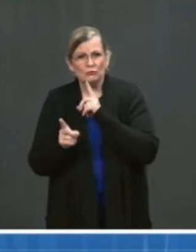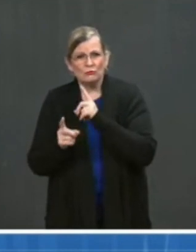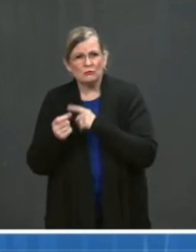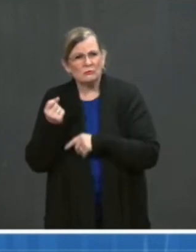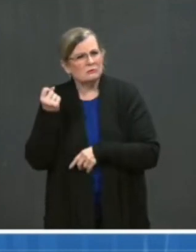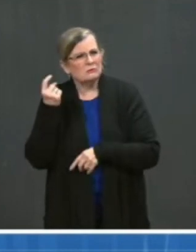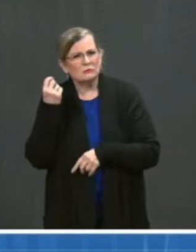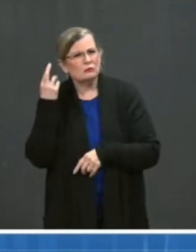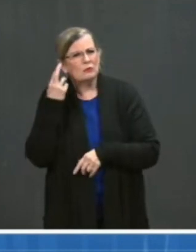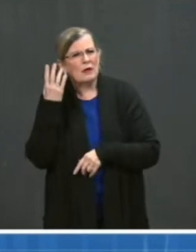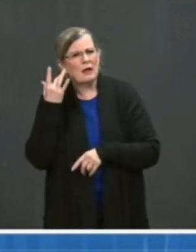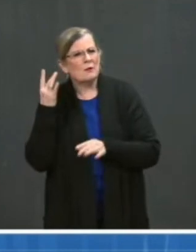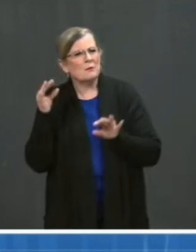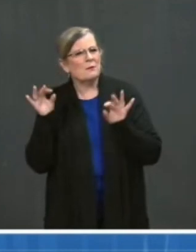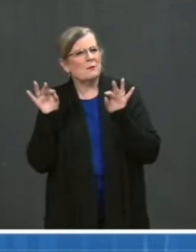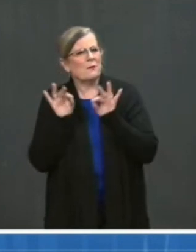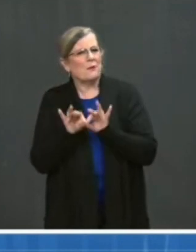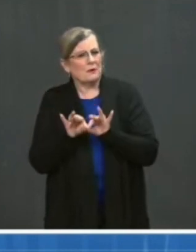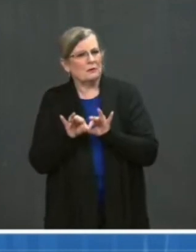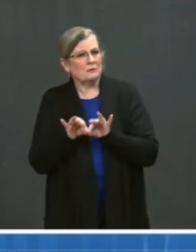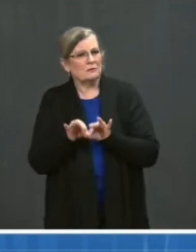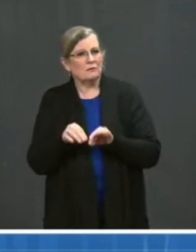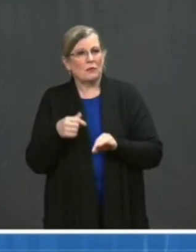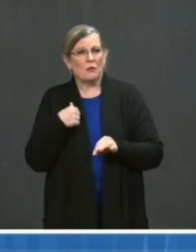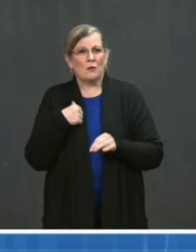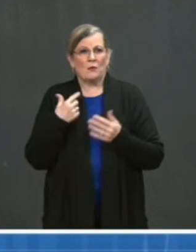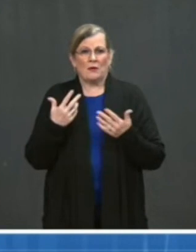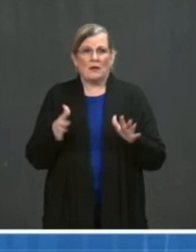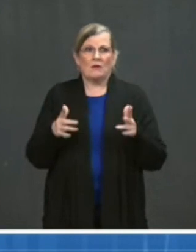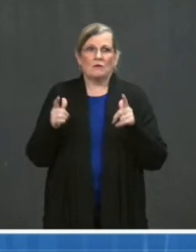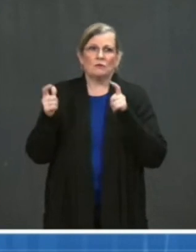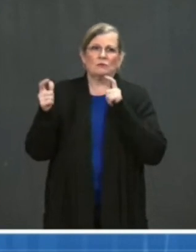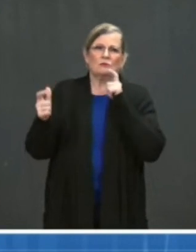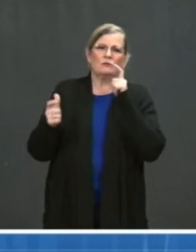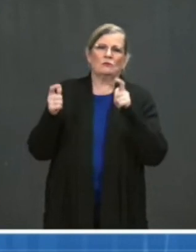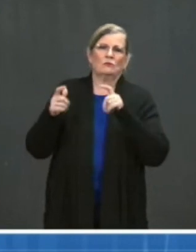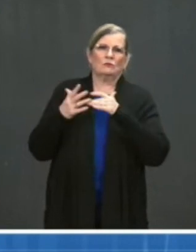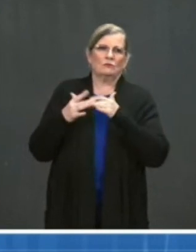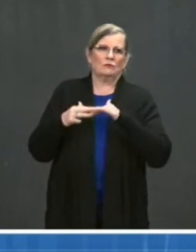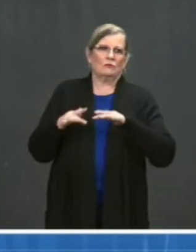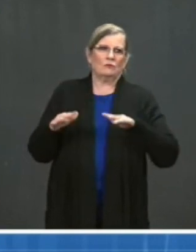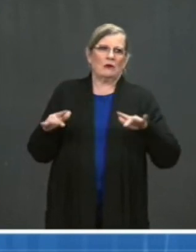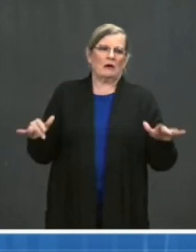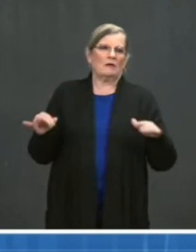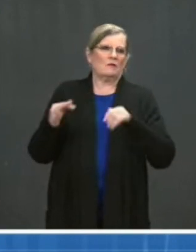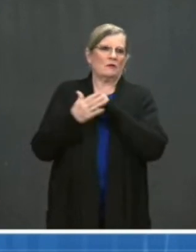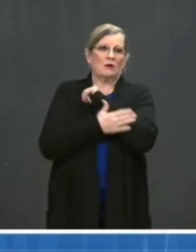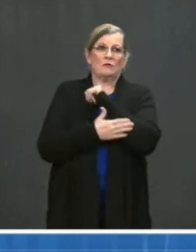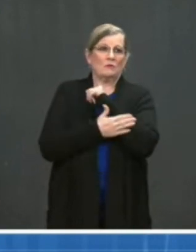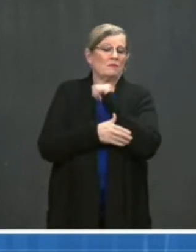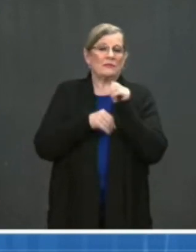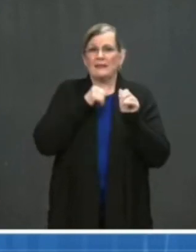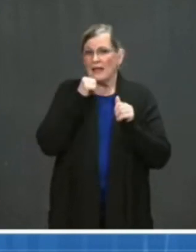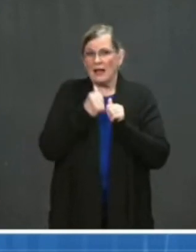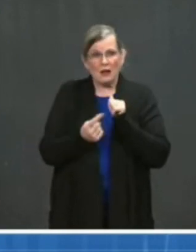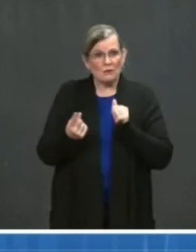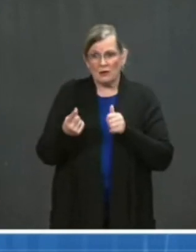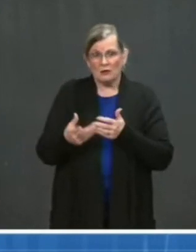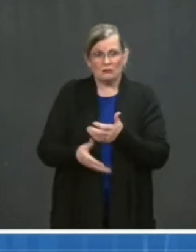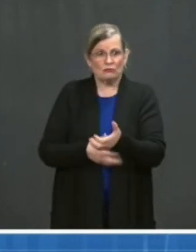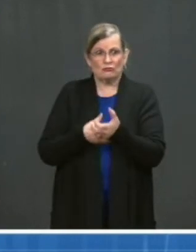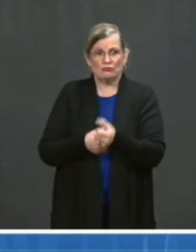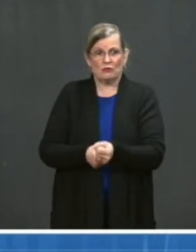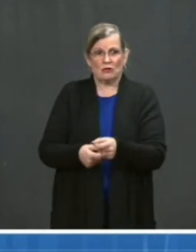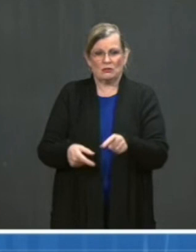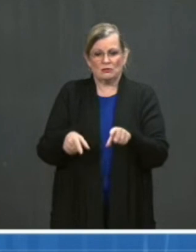It's important because we have a big, diverse country. Not everyone listens to the same individuals or trusts the same institutions. Misinformation